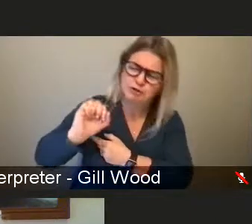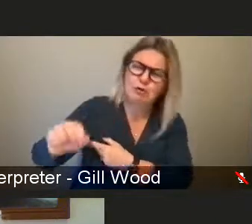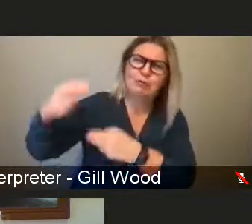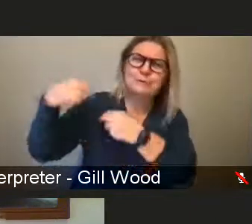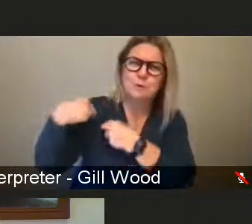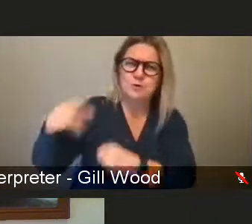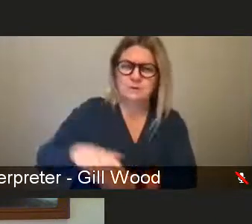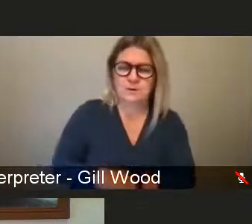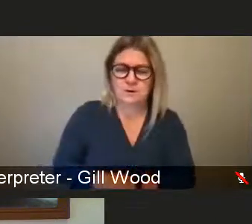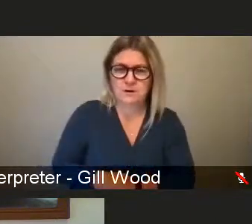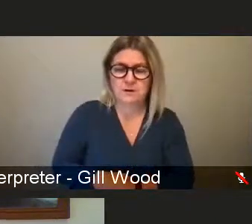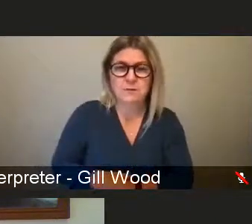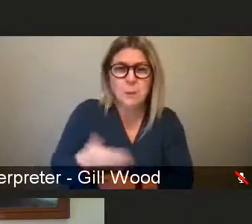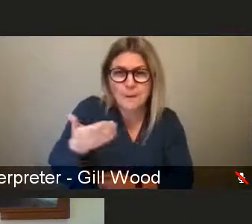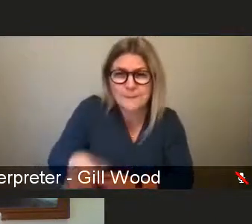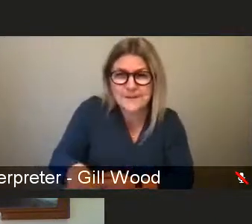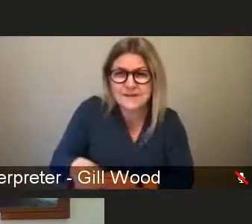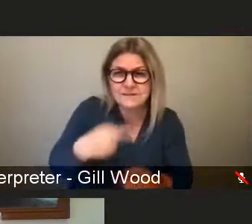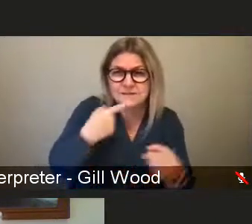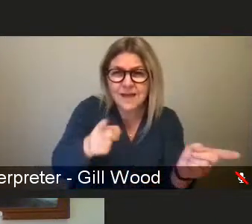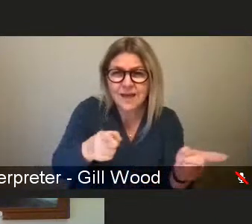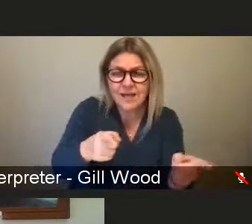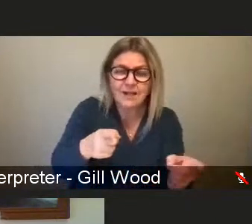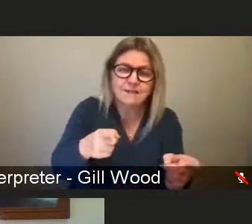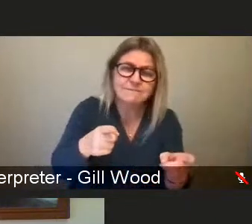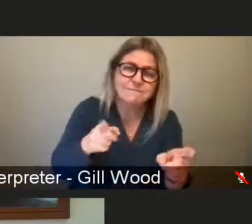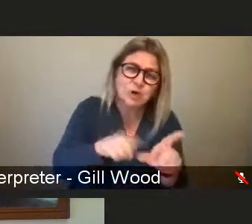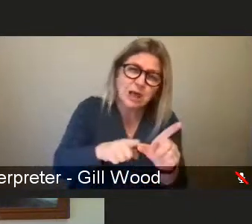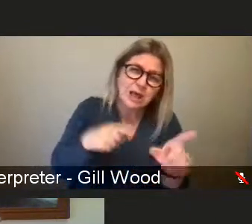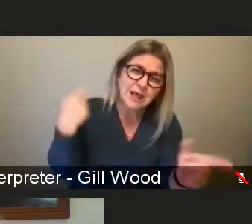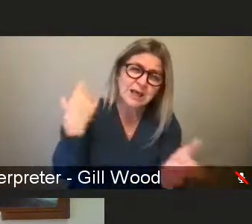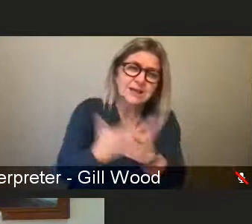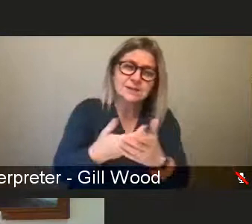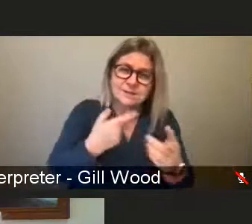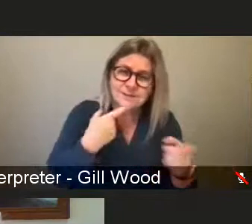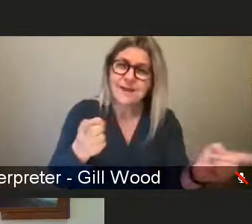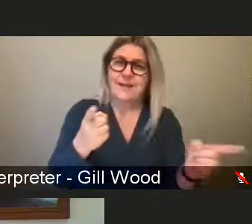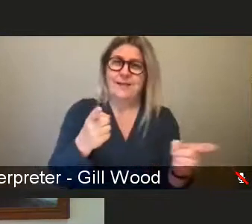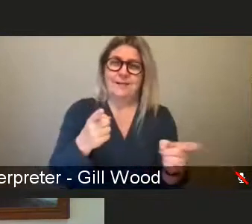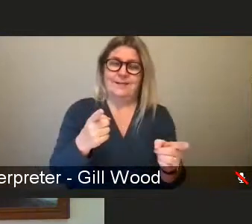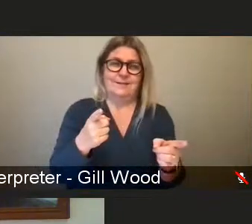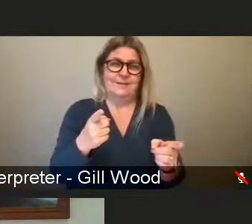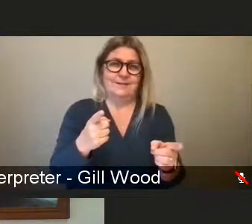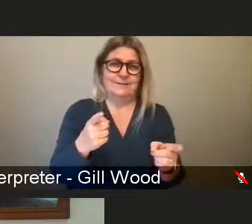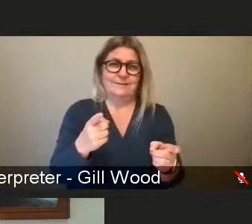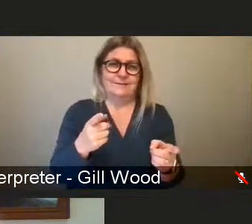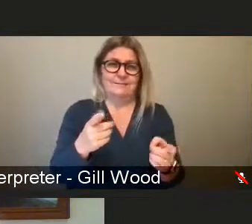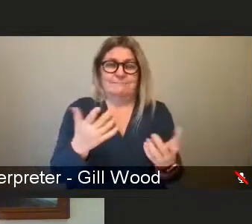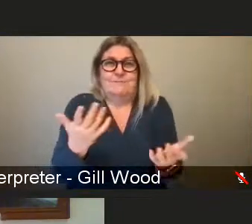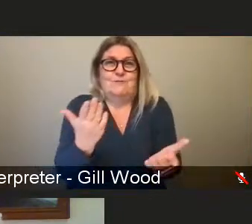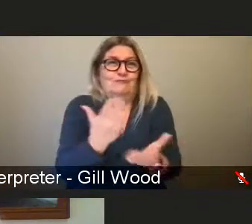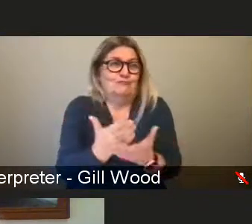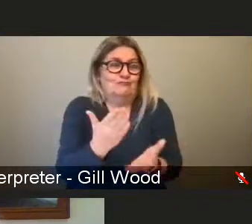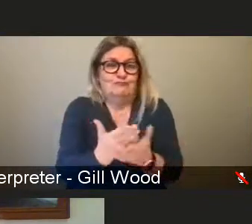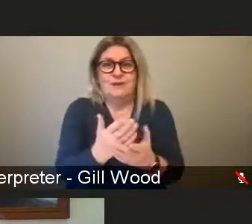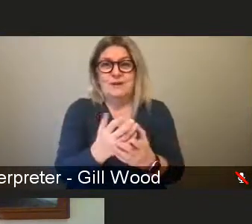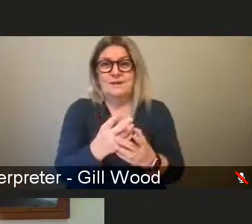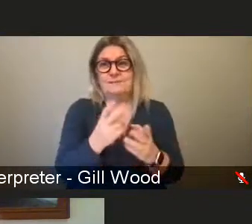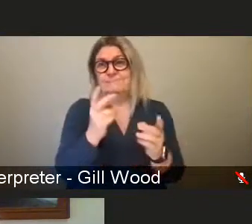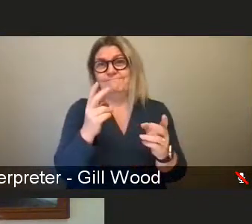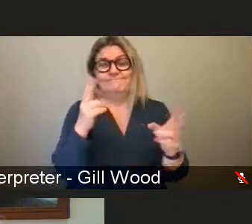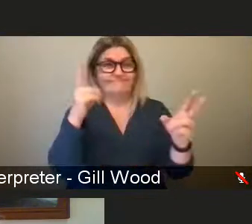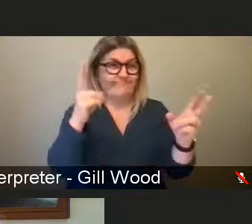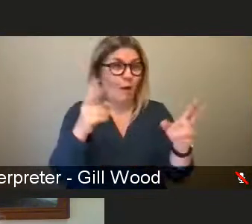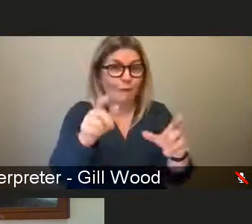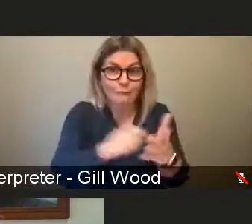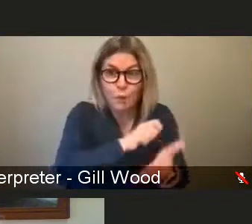them what to do. We've been telling them for decades, what to do, you know, quotas around voting, changing the way we have